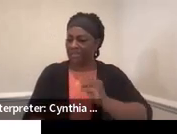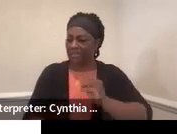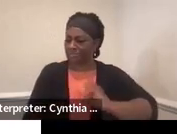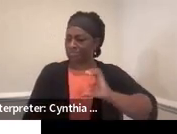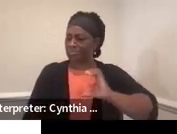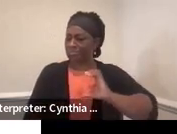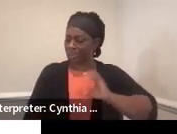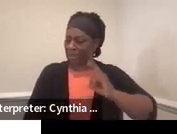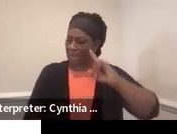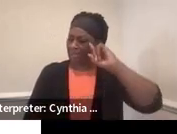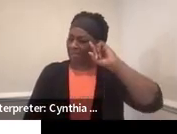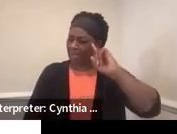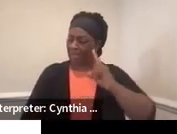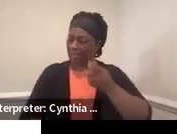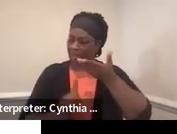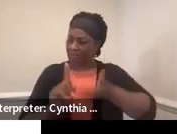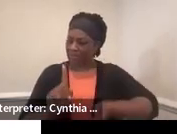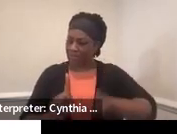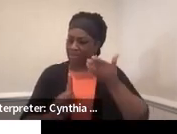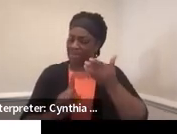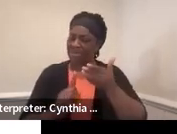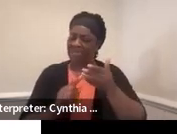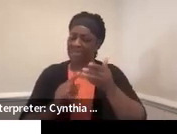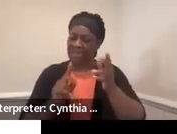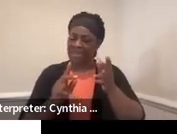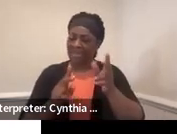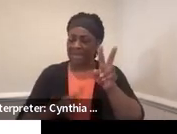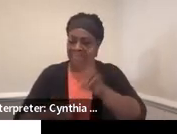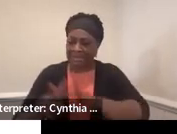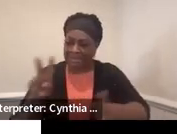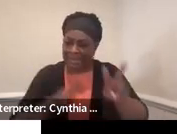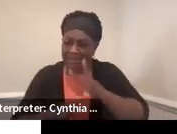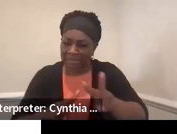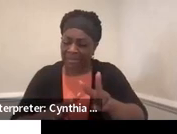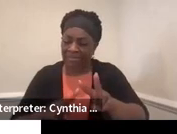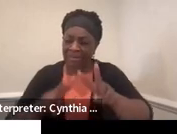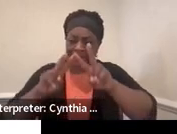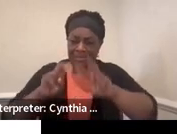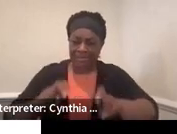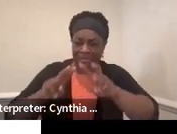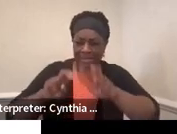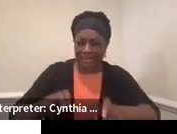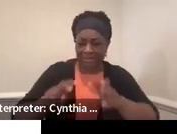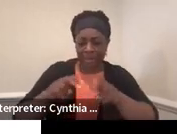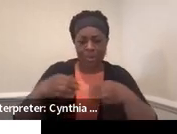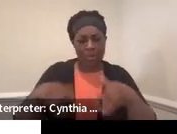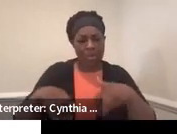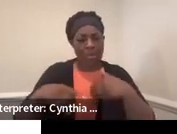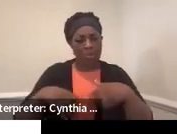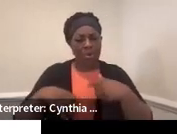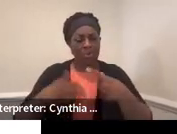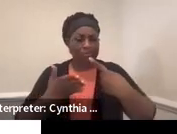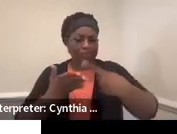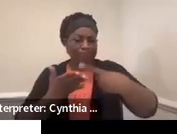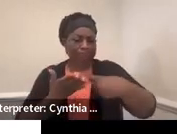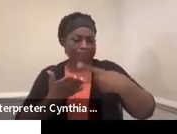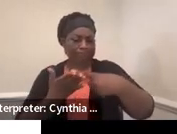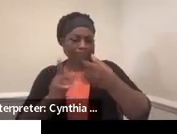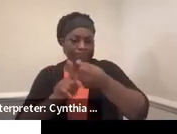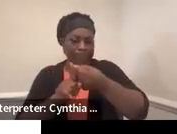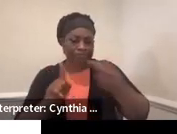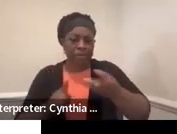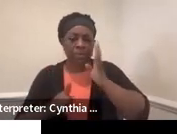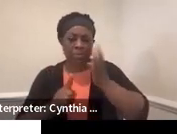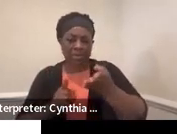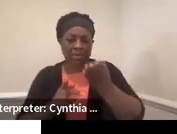when I think about the assessment piece, which we're going to spend a lot of time on because it really just drives so much of the transition